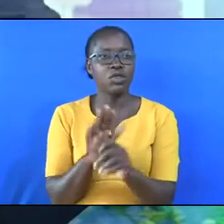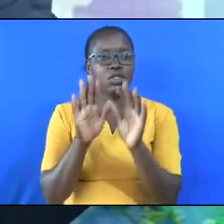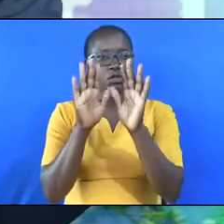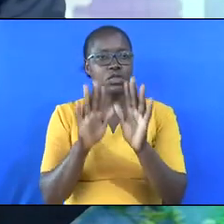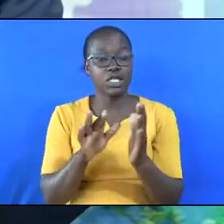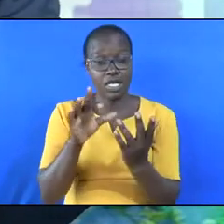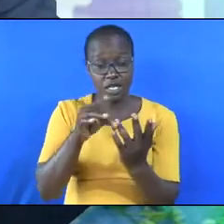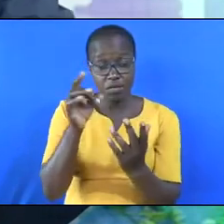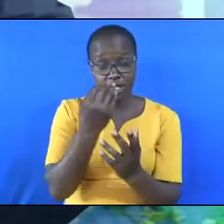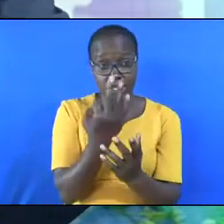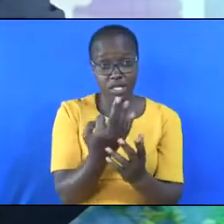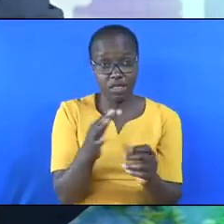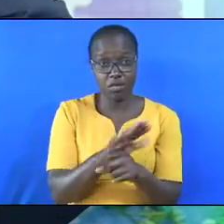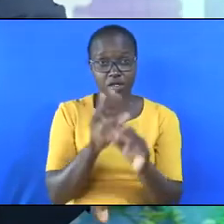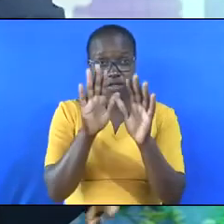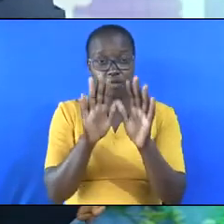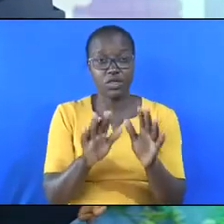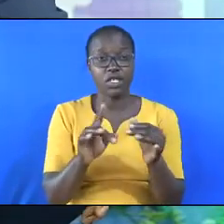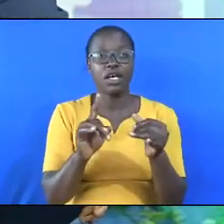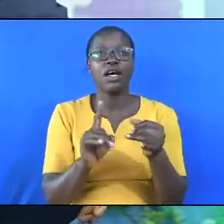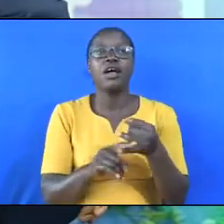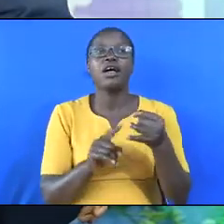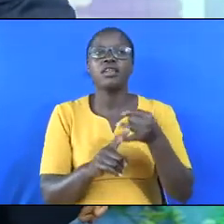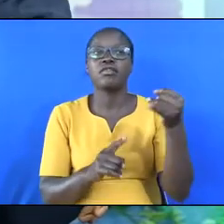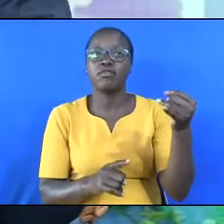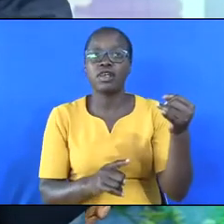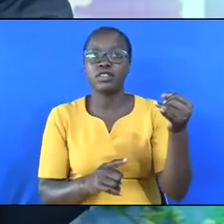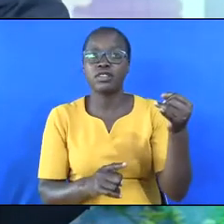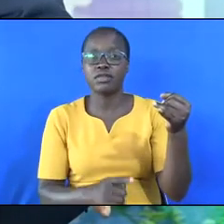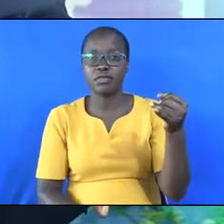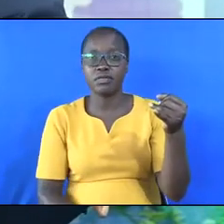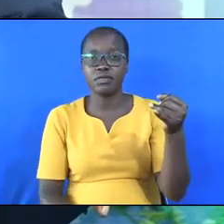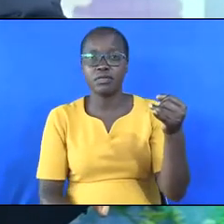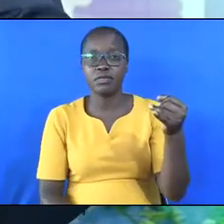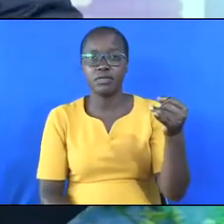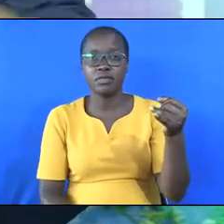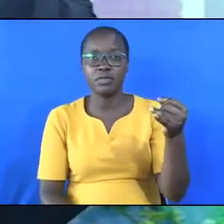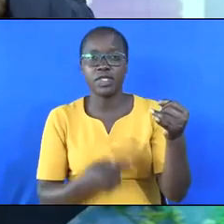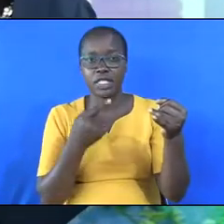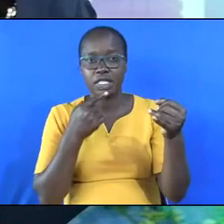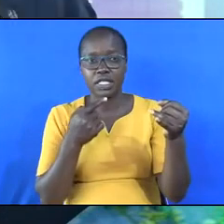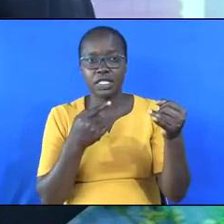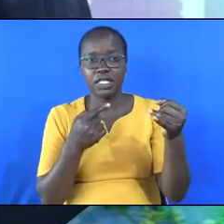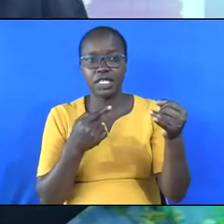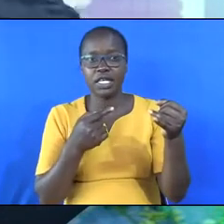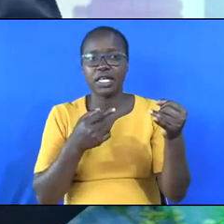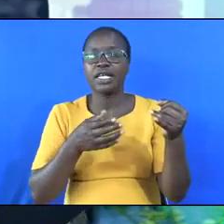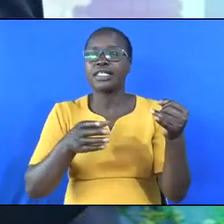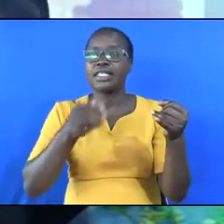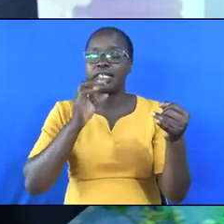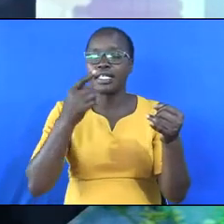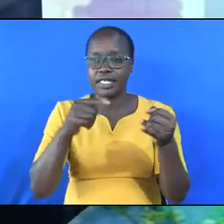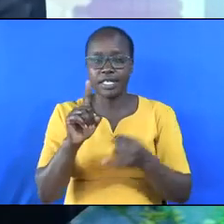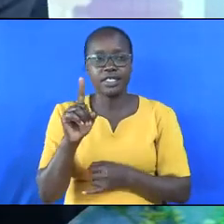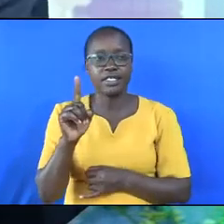so I picked the three. The first prescription, the first item in the prescription say, drink right.